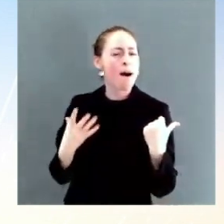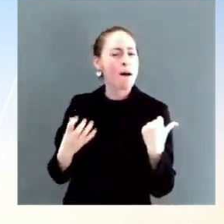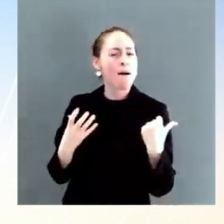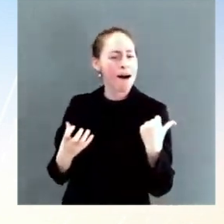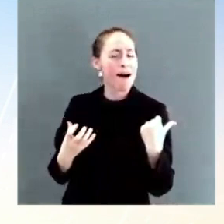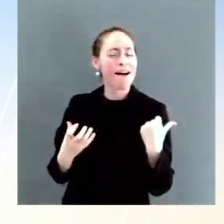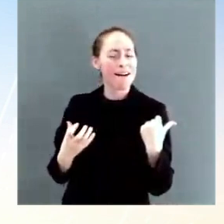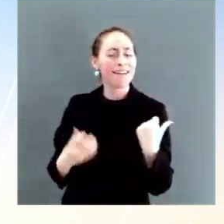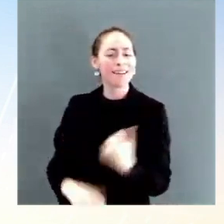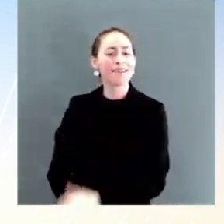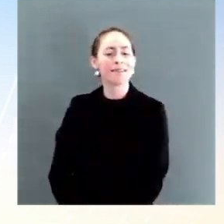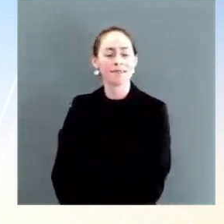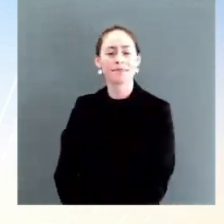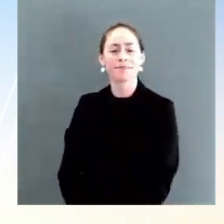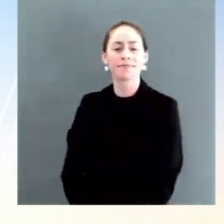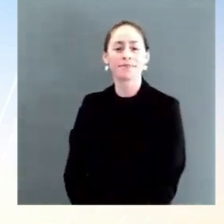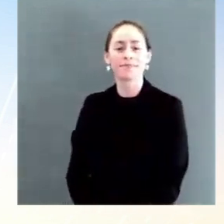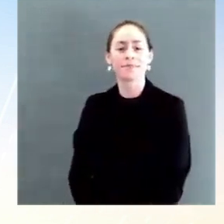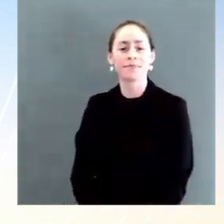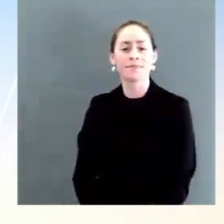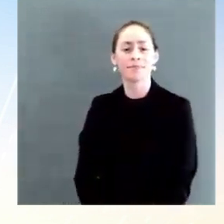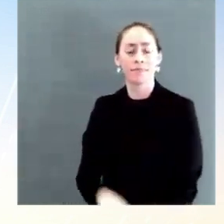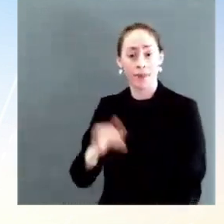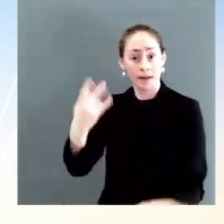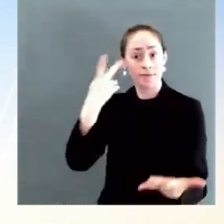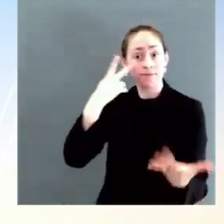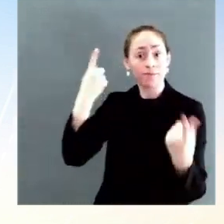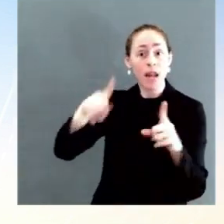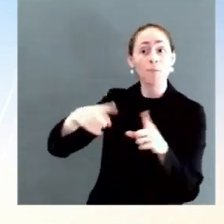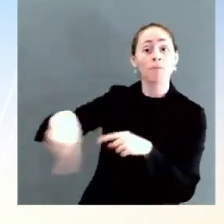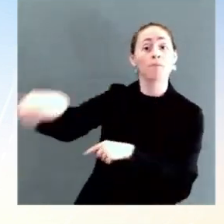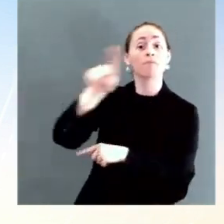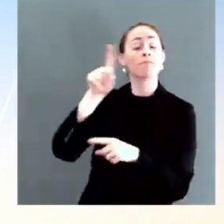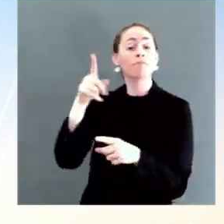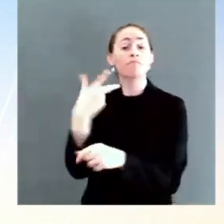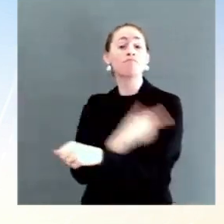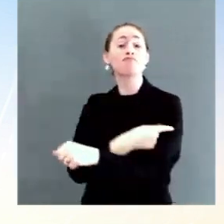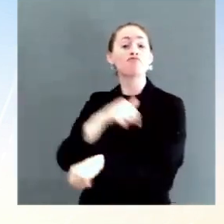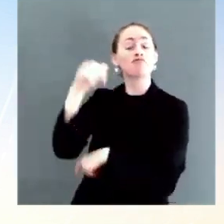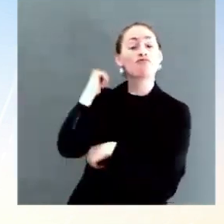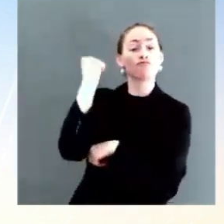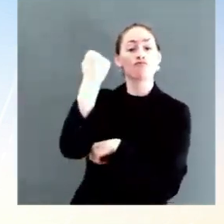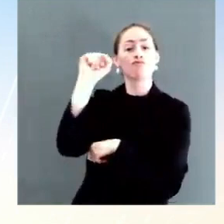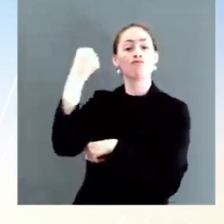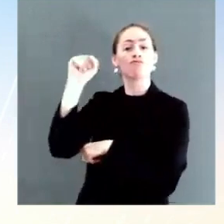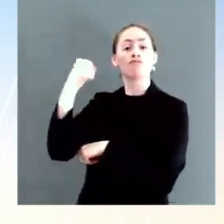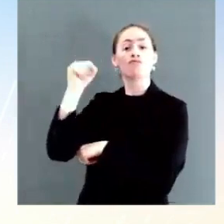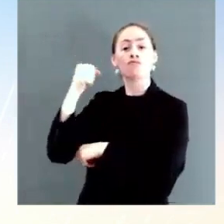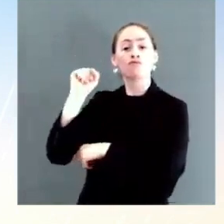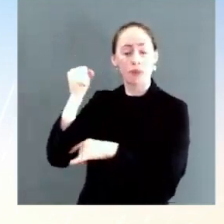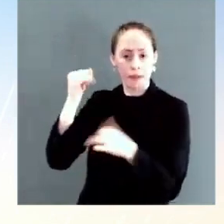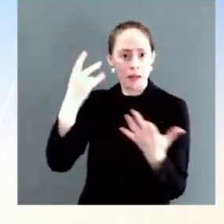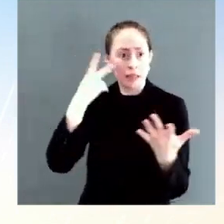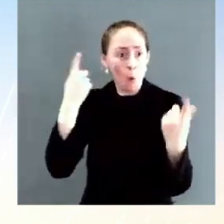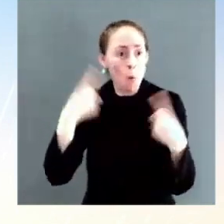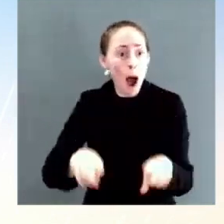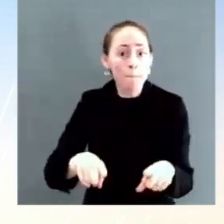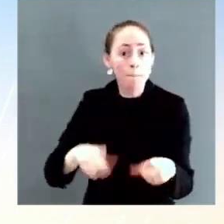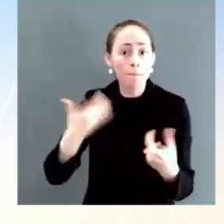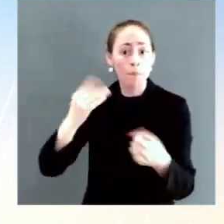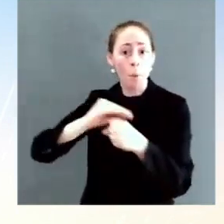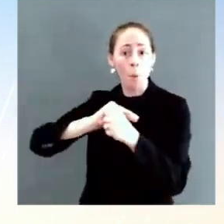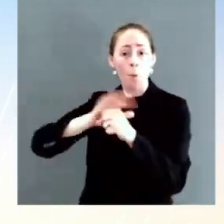hospitals, that they, that that is what they are advocating for. They want to shut the government down in order to advocate for people to